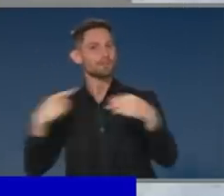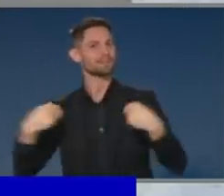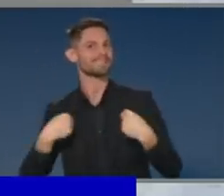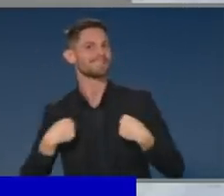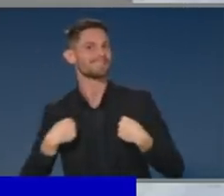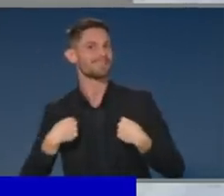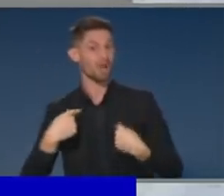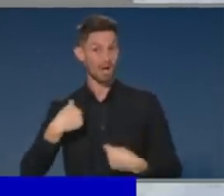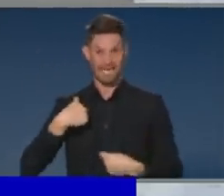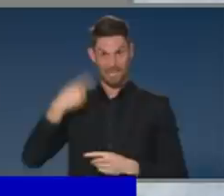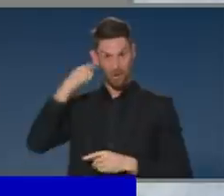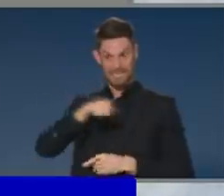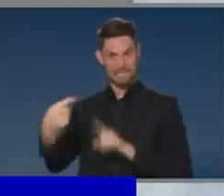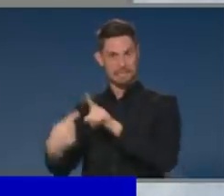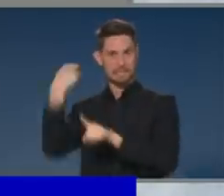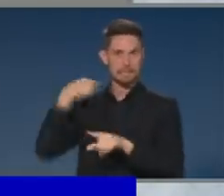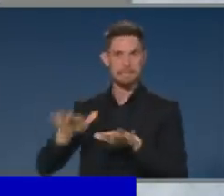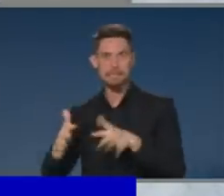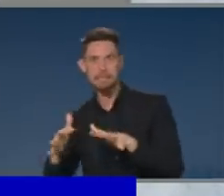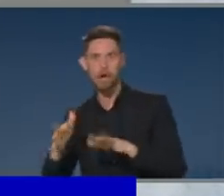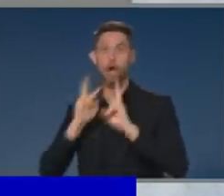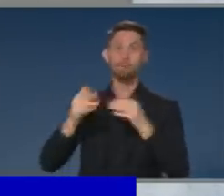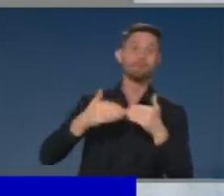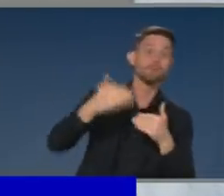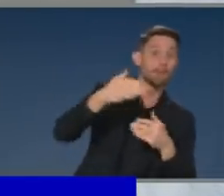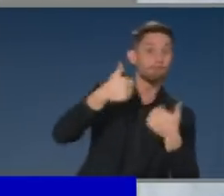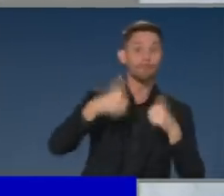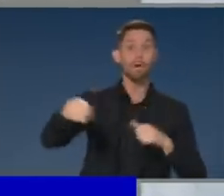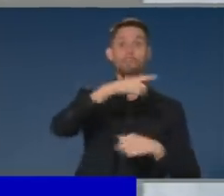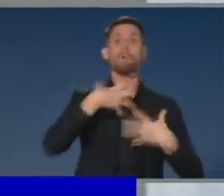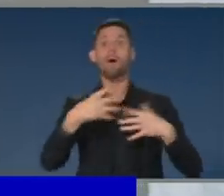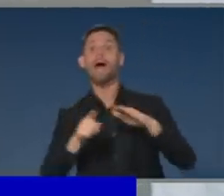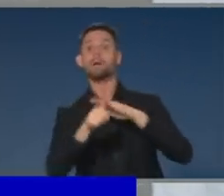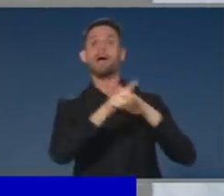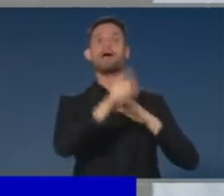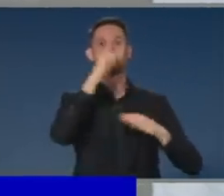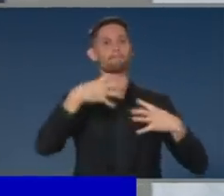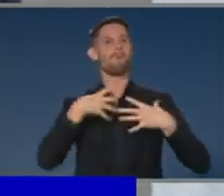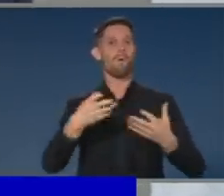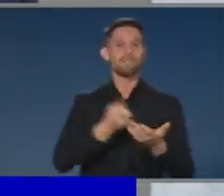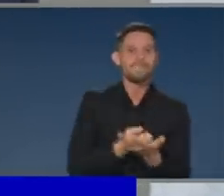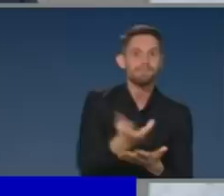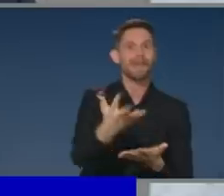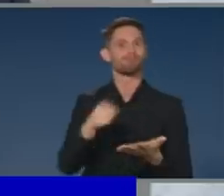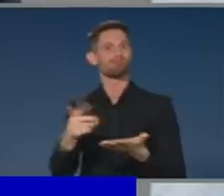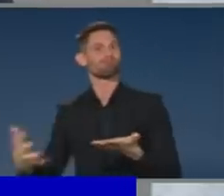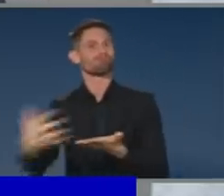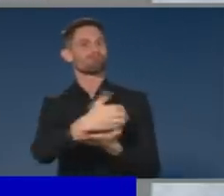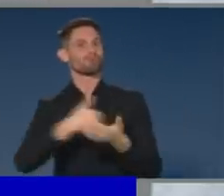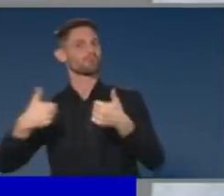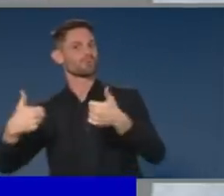an important employer, particularly in regional areas. But right now, the focus and the advice is rightly,